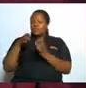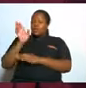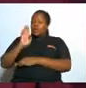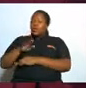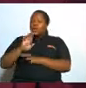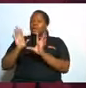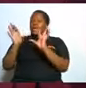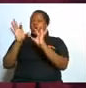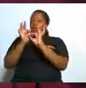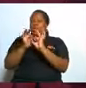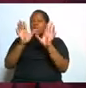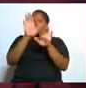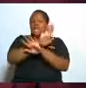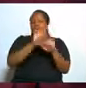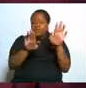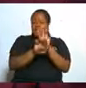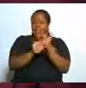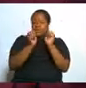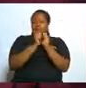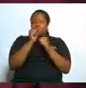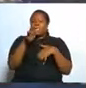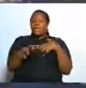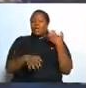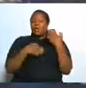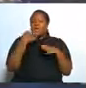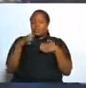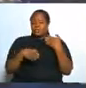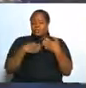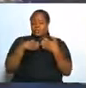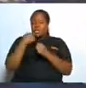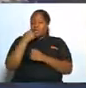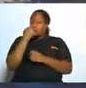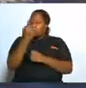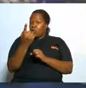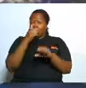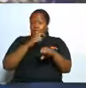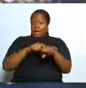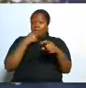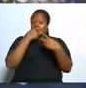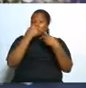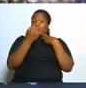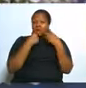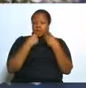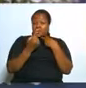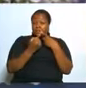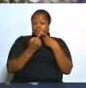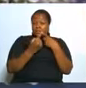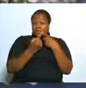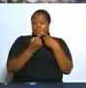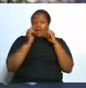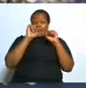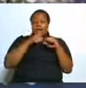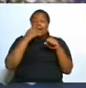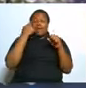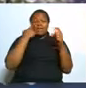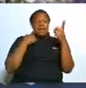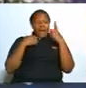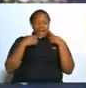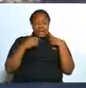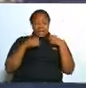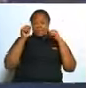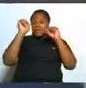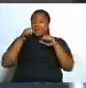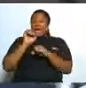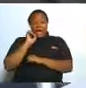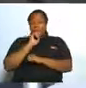connects everything with emotions so when they talk they can cry they